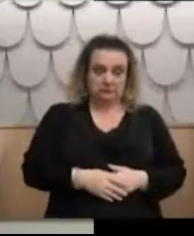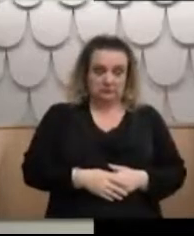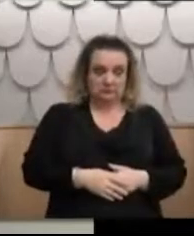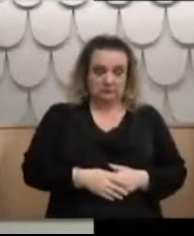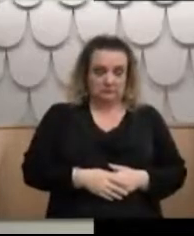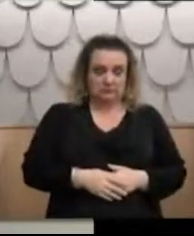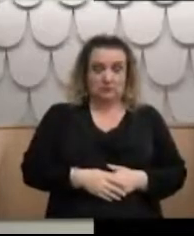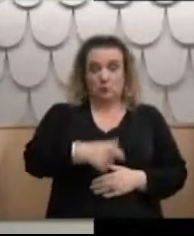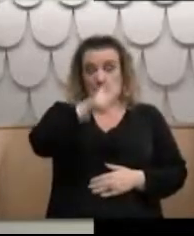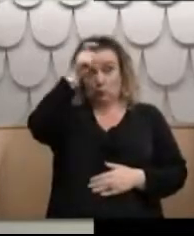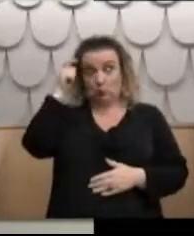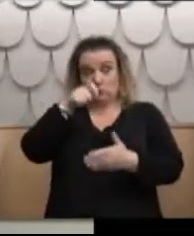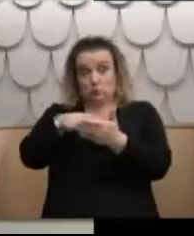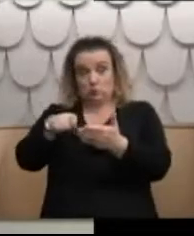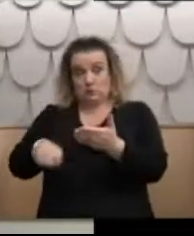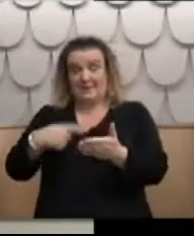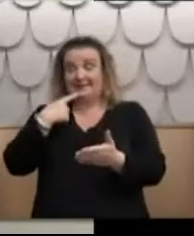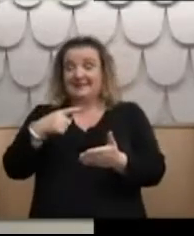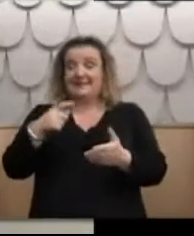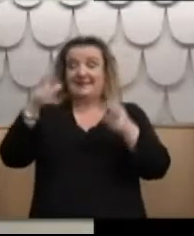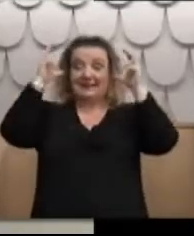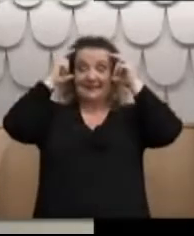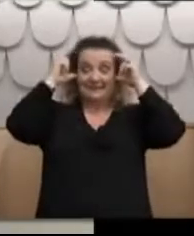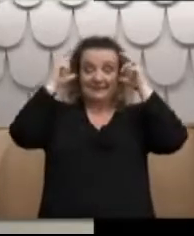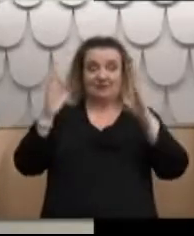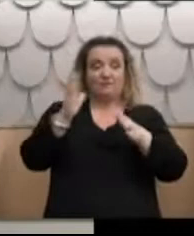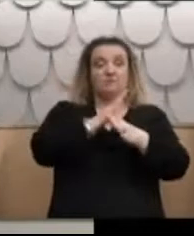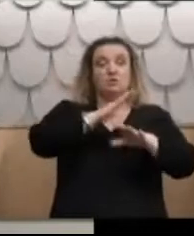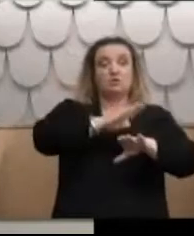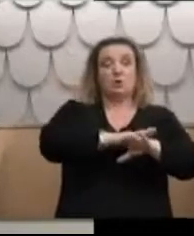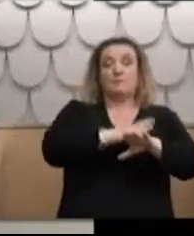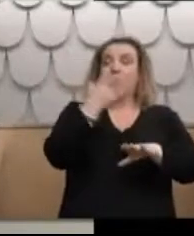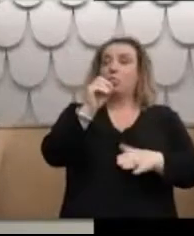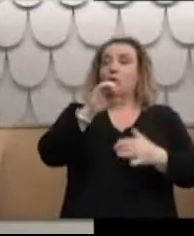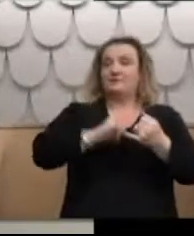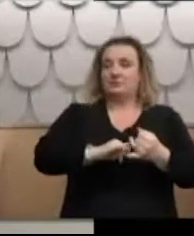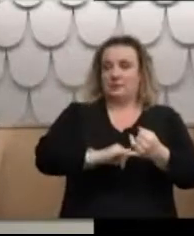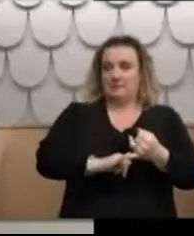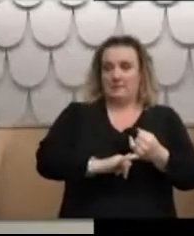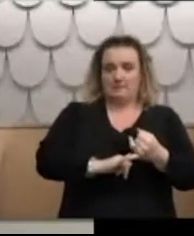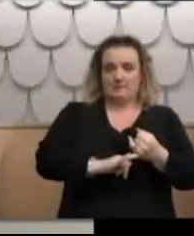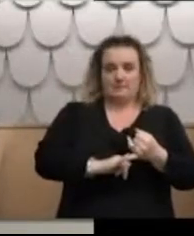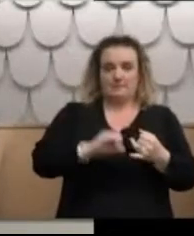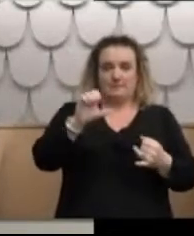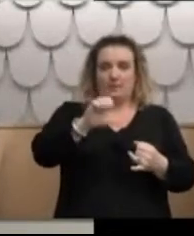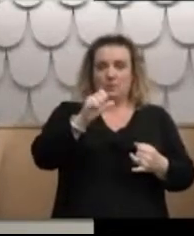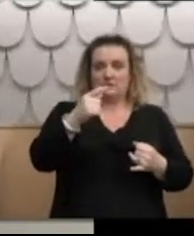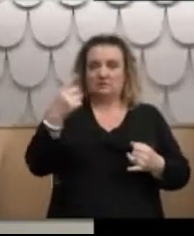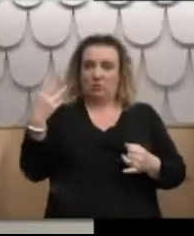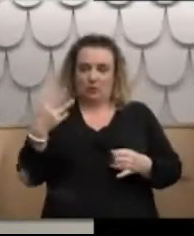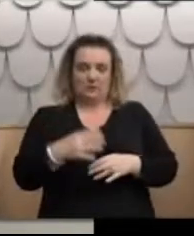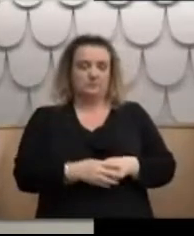My nurse's notes say I received ECT for the first time on the 30th of September 1973.